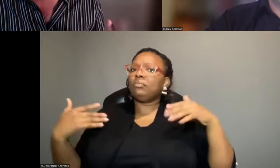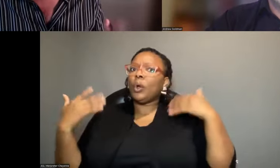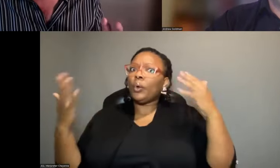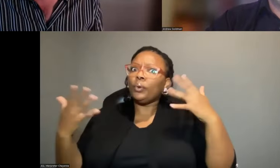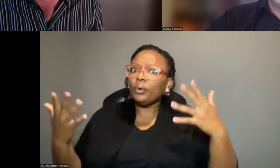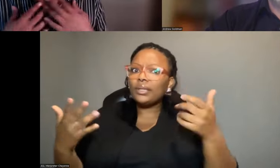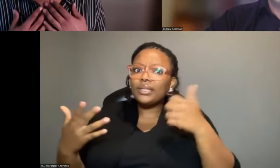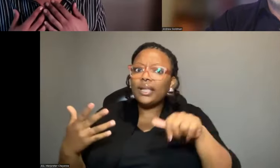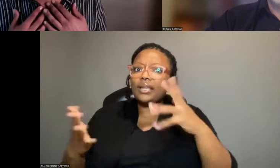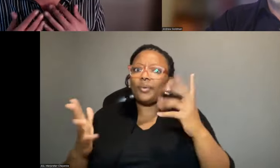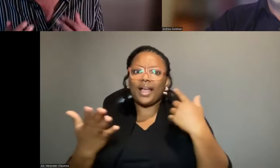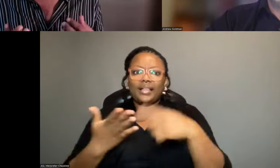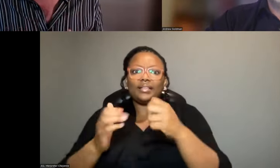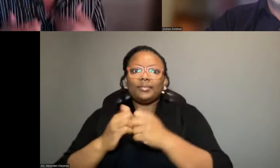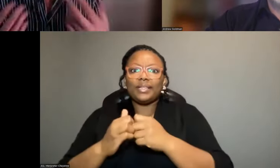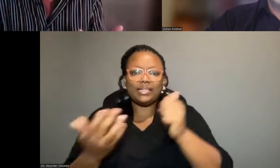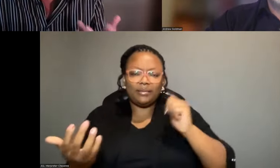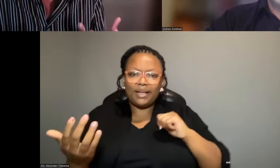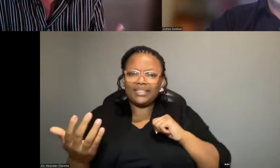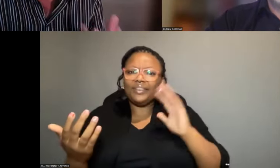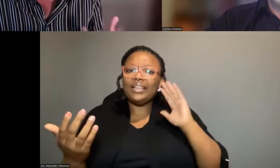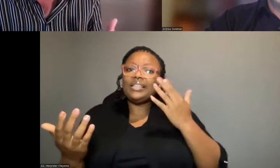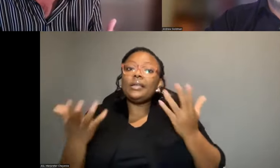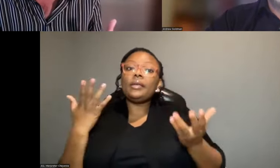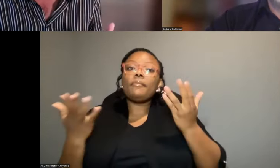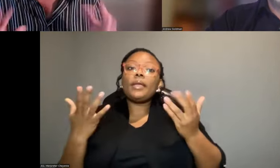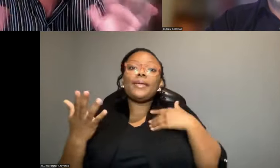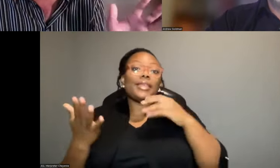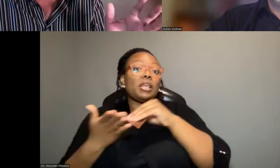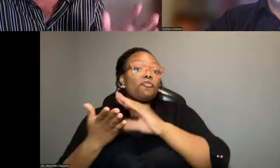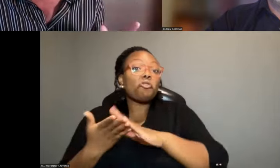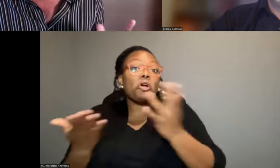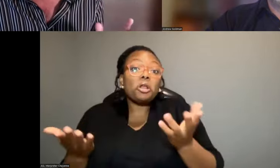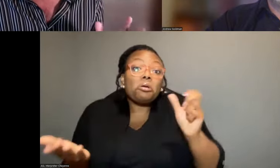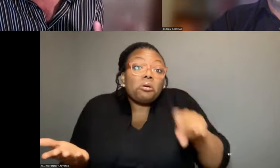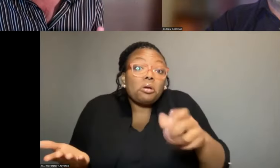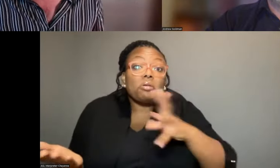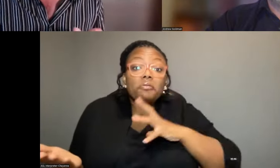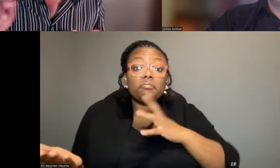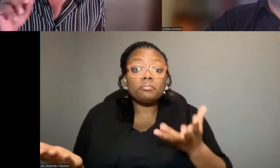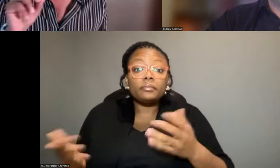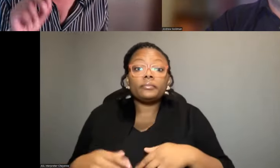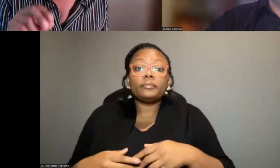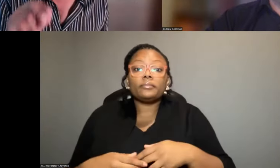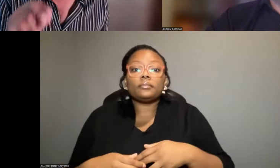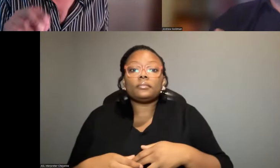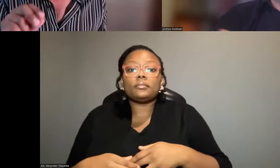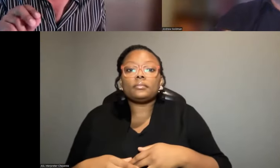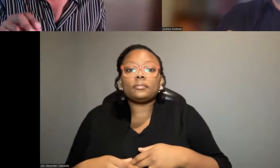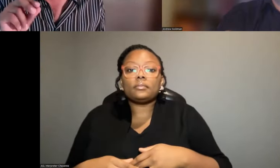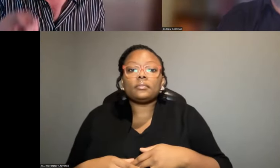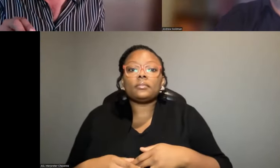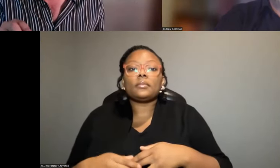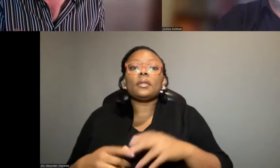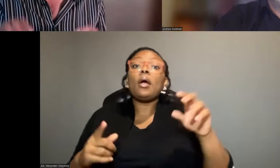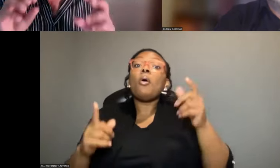anyone that I speak to and including to myself. It may be that it just wasn't recorded. That's fair enough. But what could have been